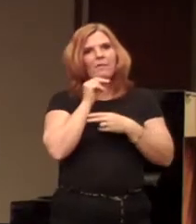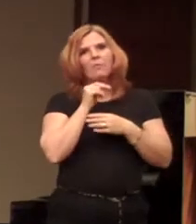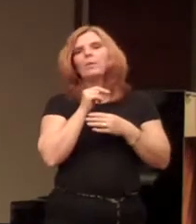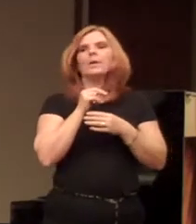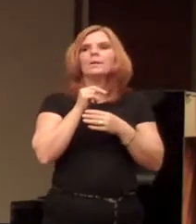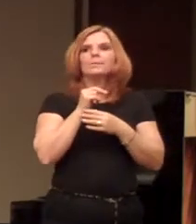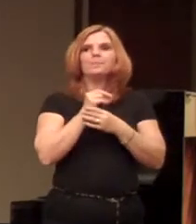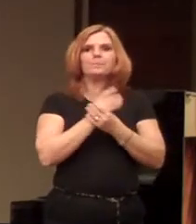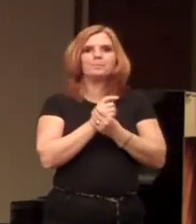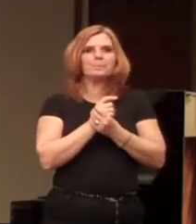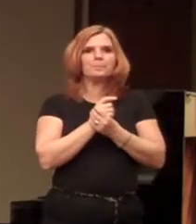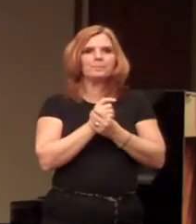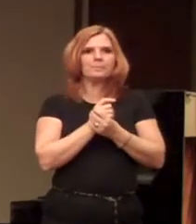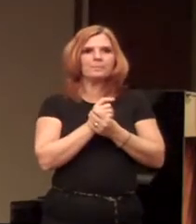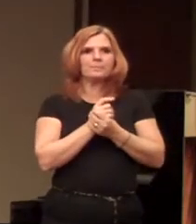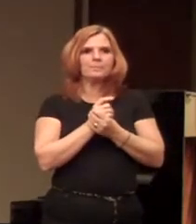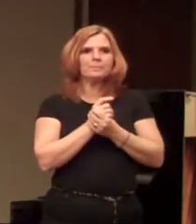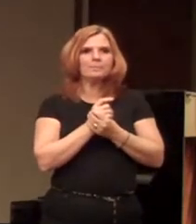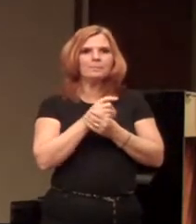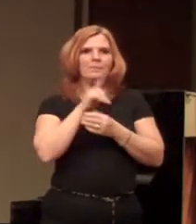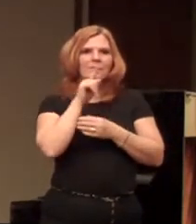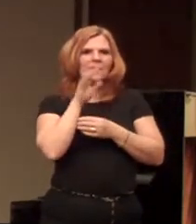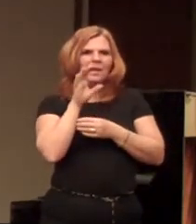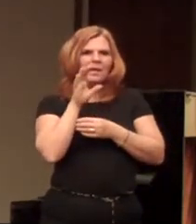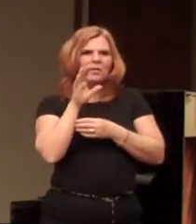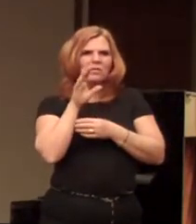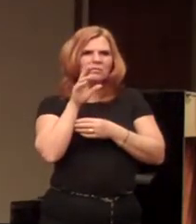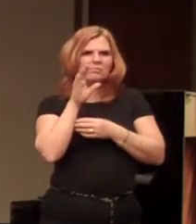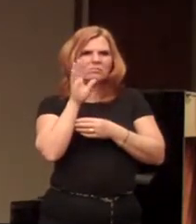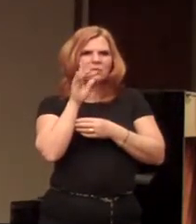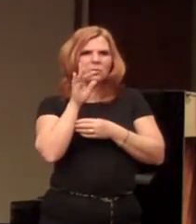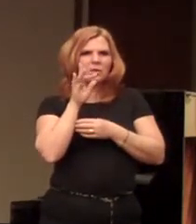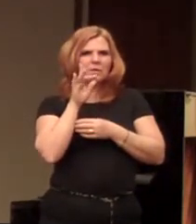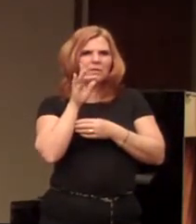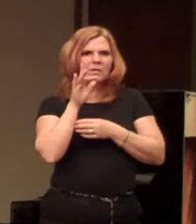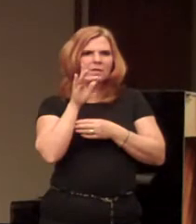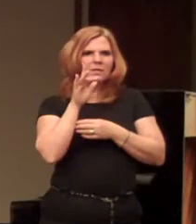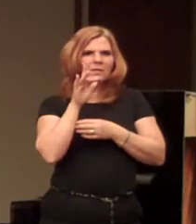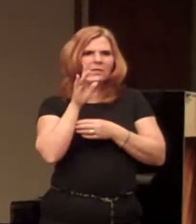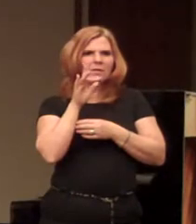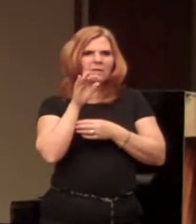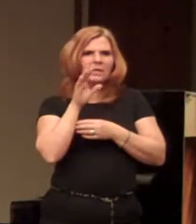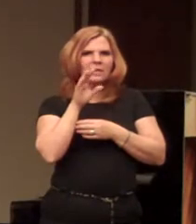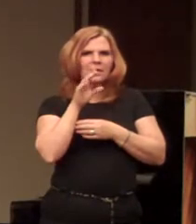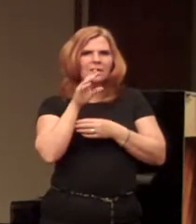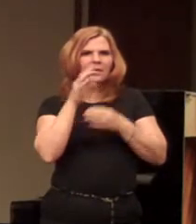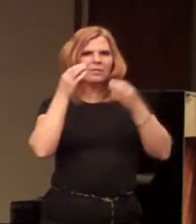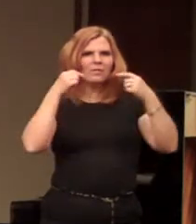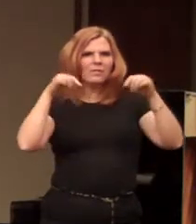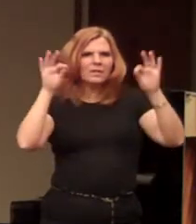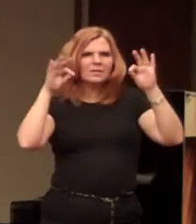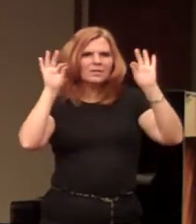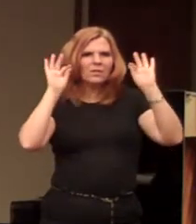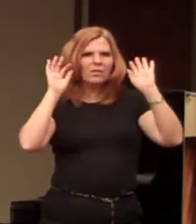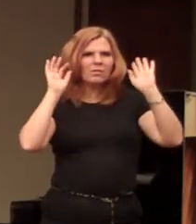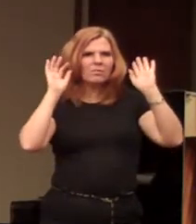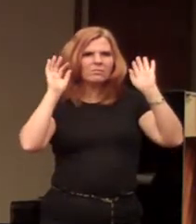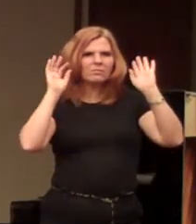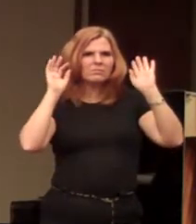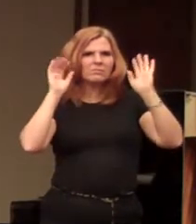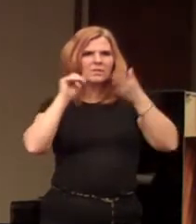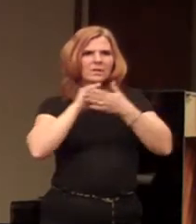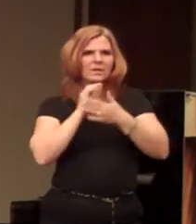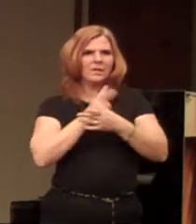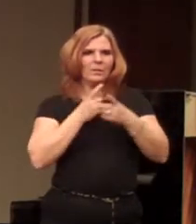125th anniversary of the Sangerfest that we had in this room.